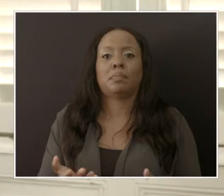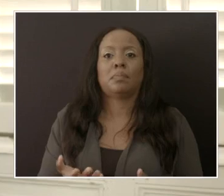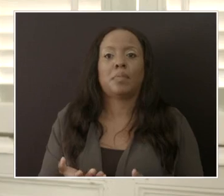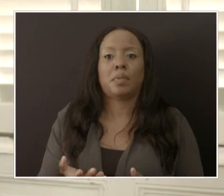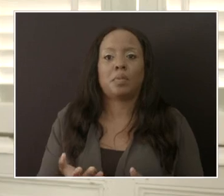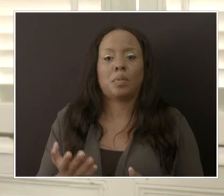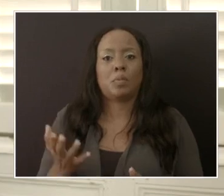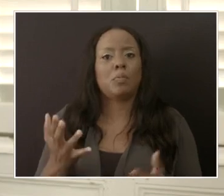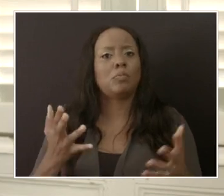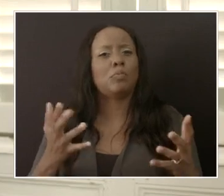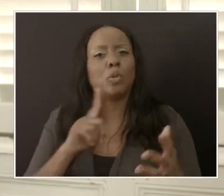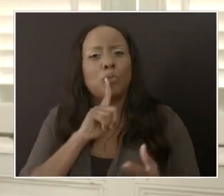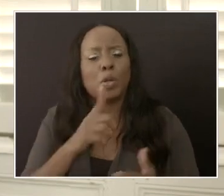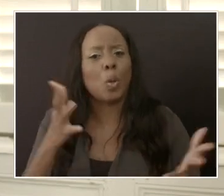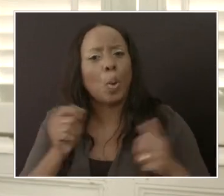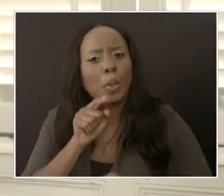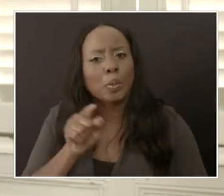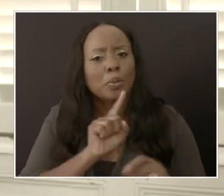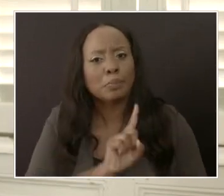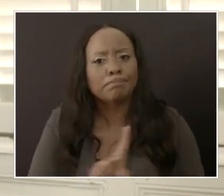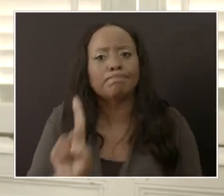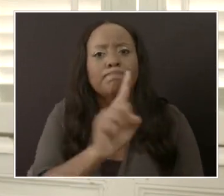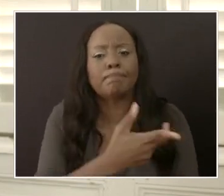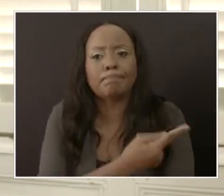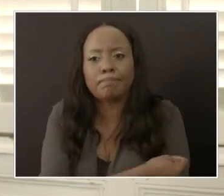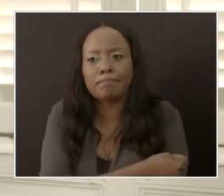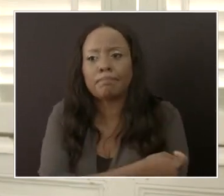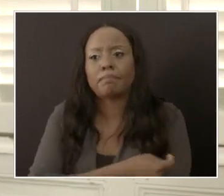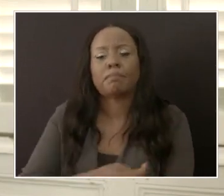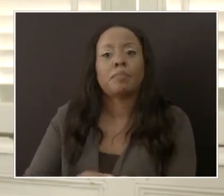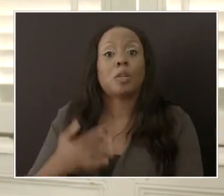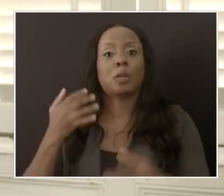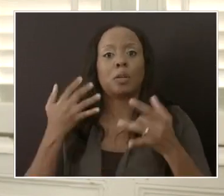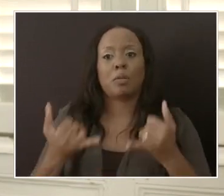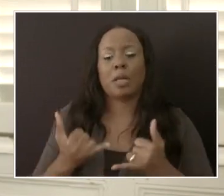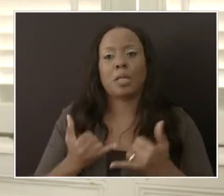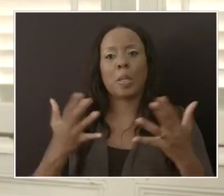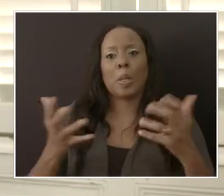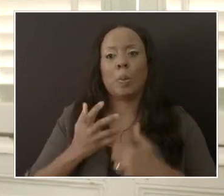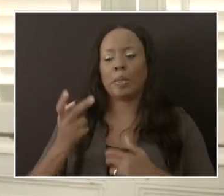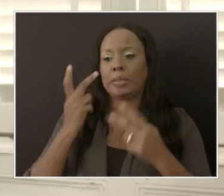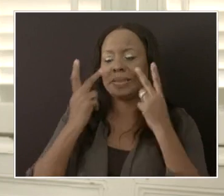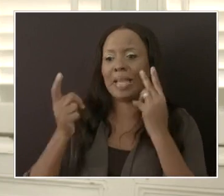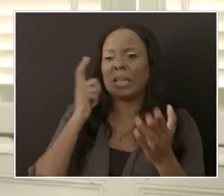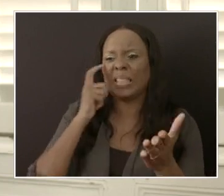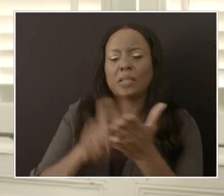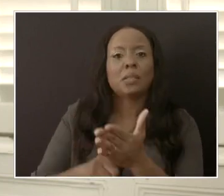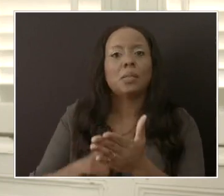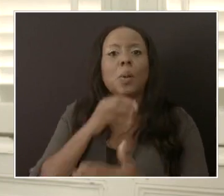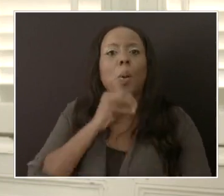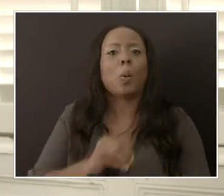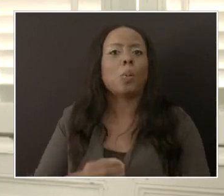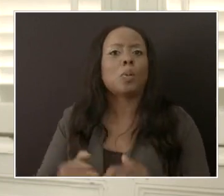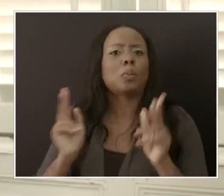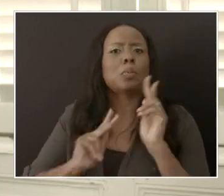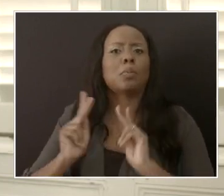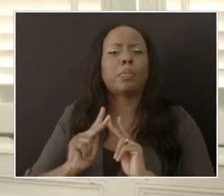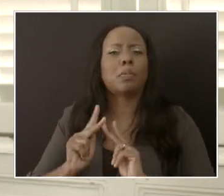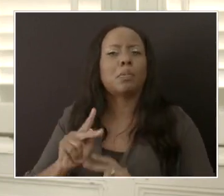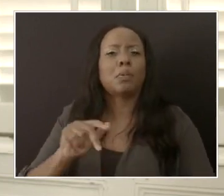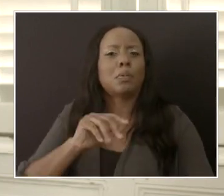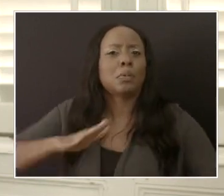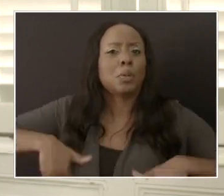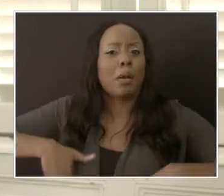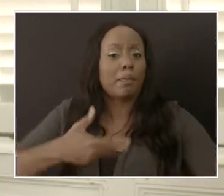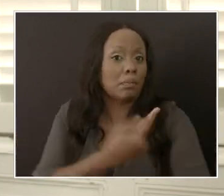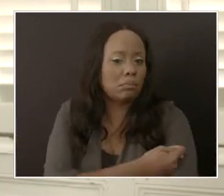effort on right now so we can identify a lot of the older persons in the communities who are unvaccinated and see if we can get those